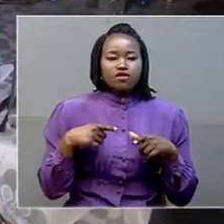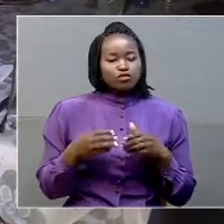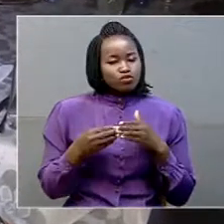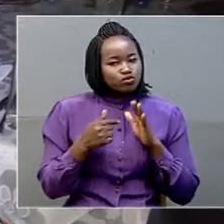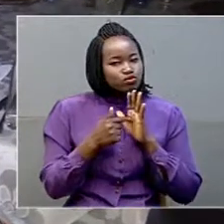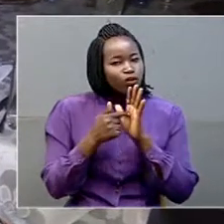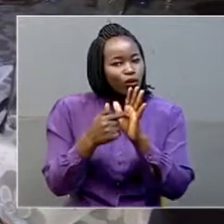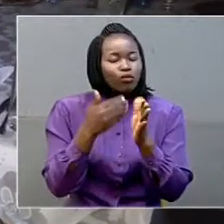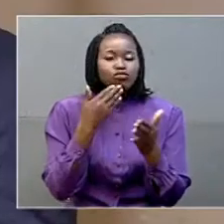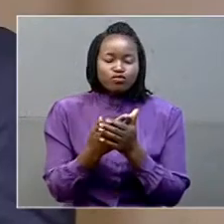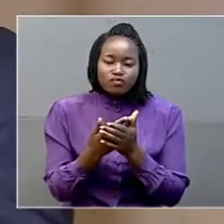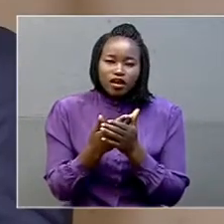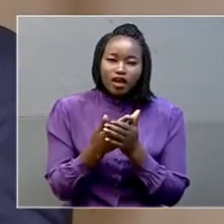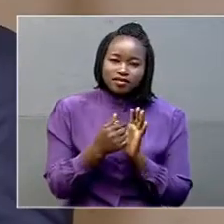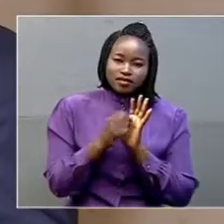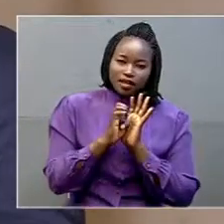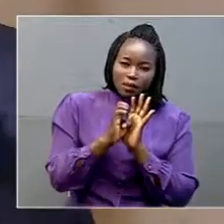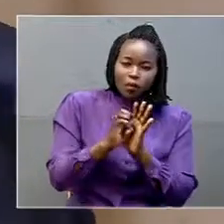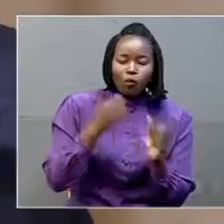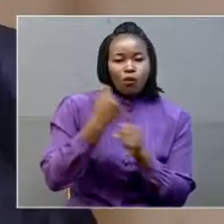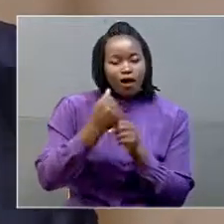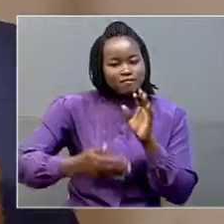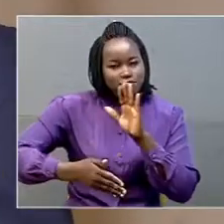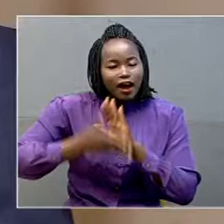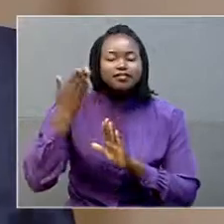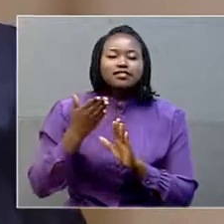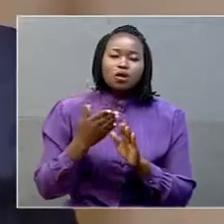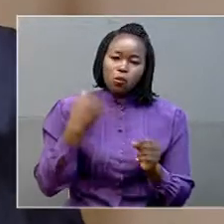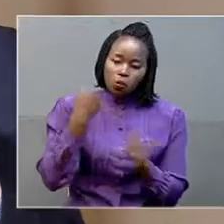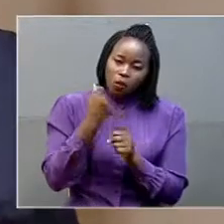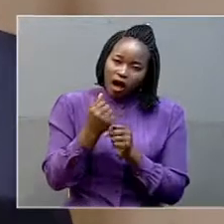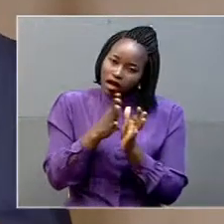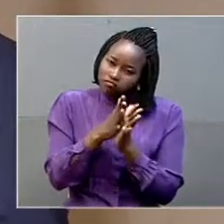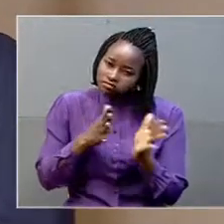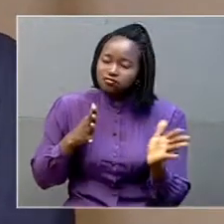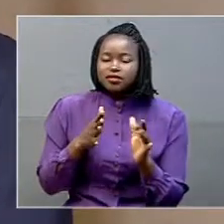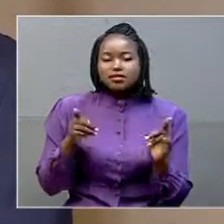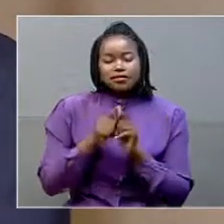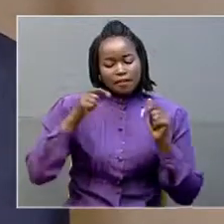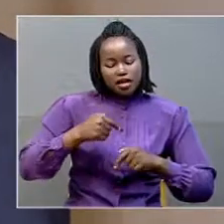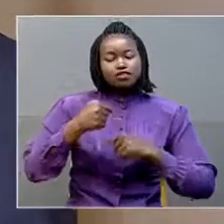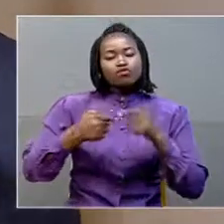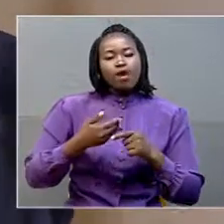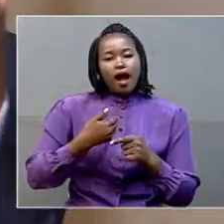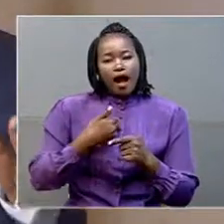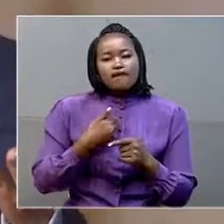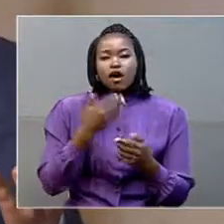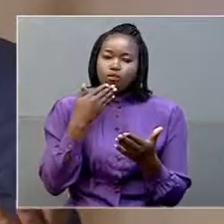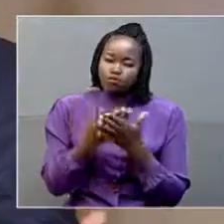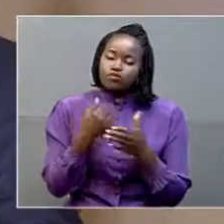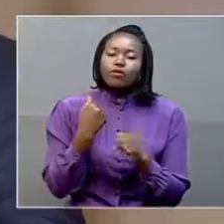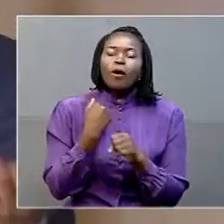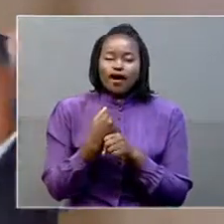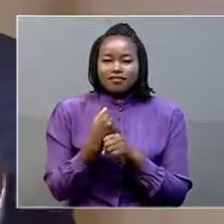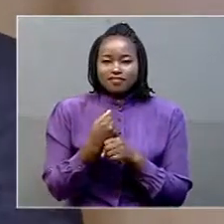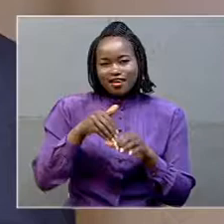more efficiently, so that we can have the legitimacy of others